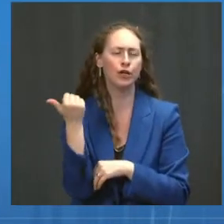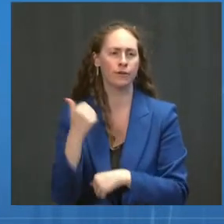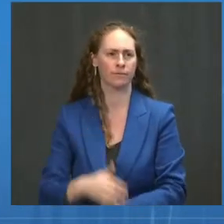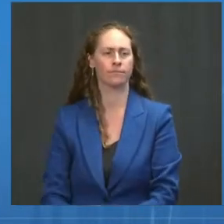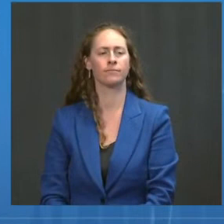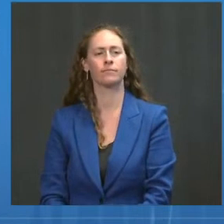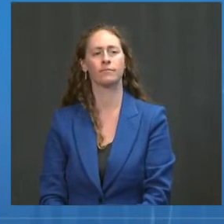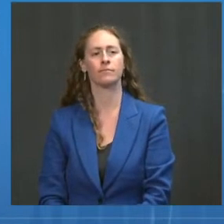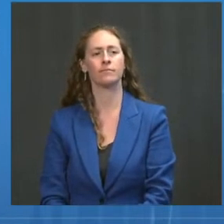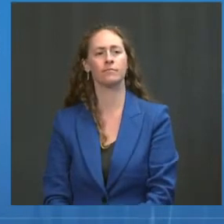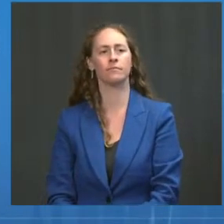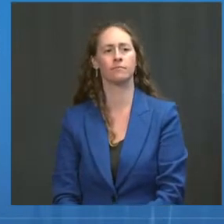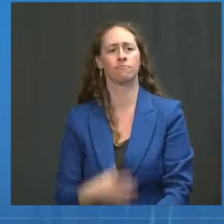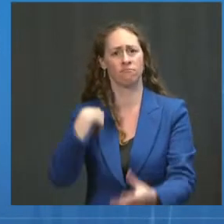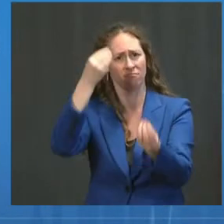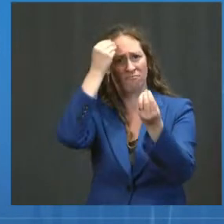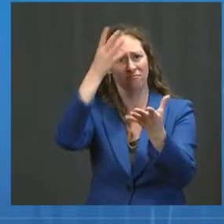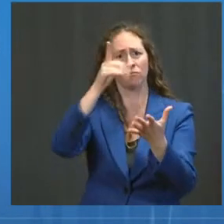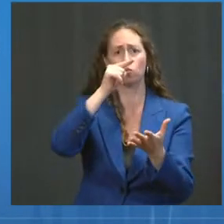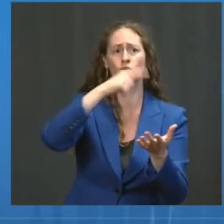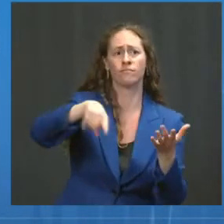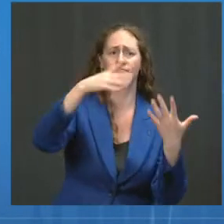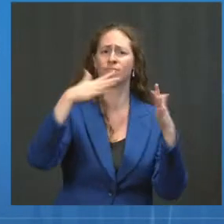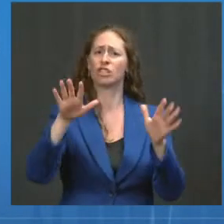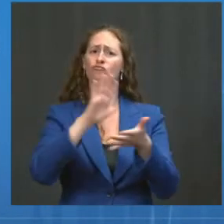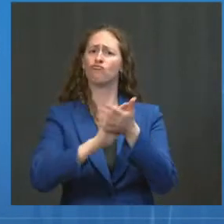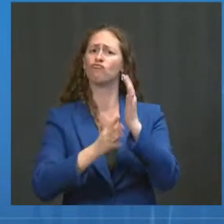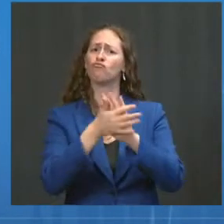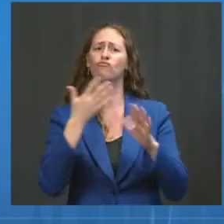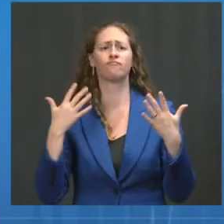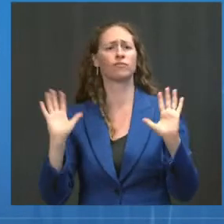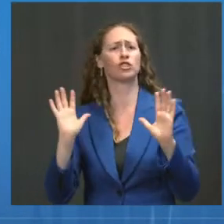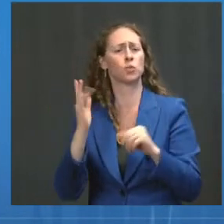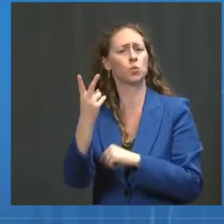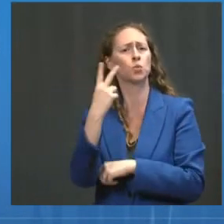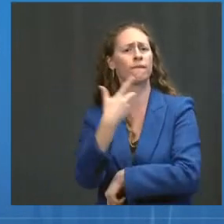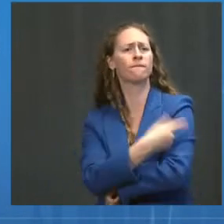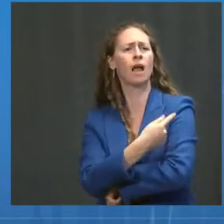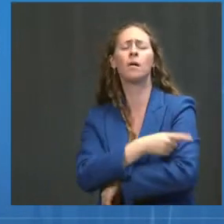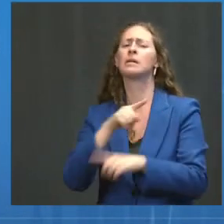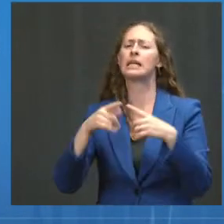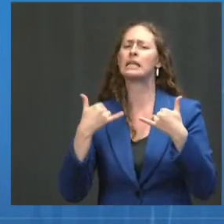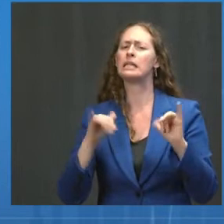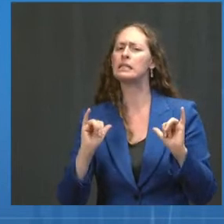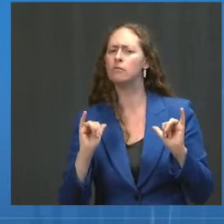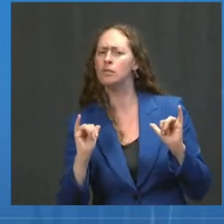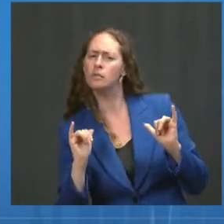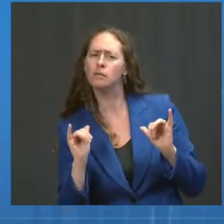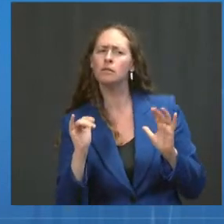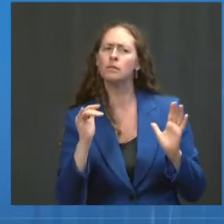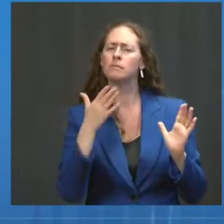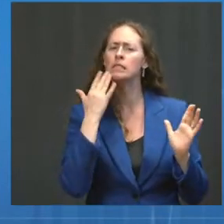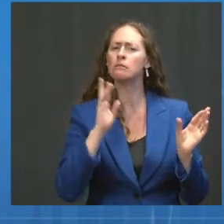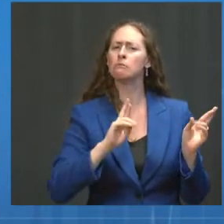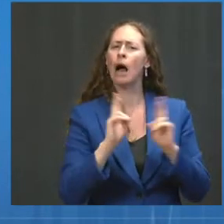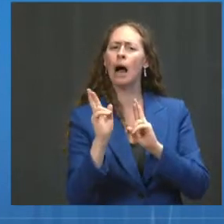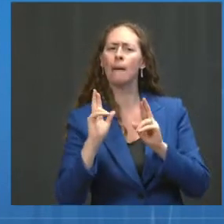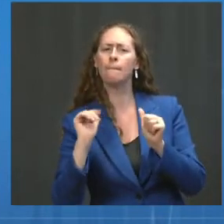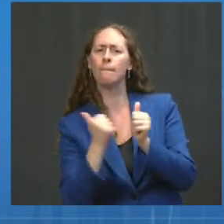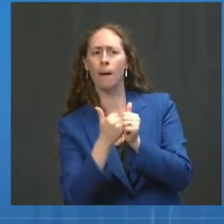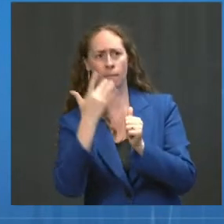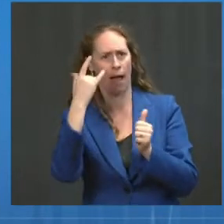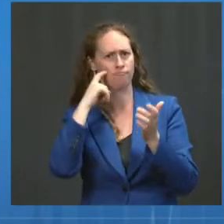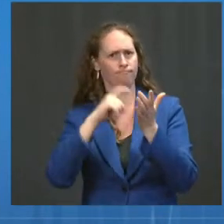outcomes of COVID, we are concerned that this pattern of decline we are seeing will continue in the months ahead,